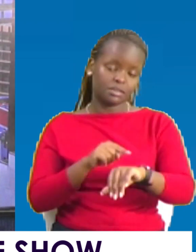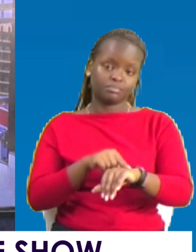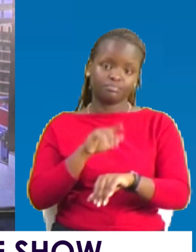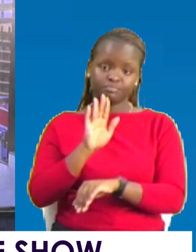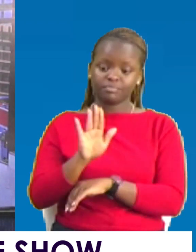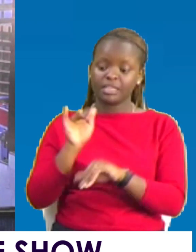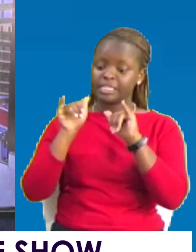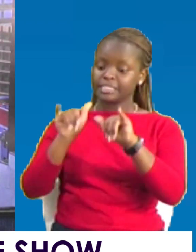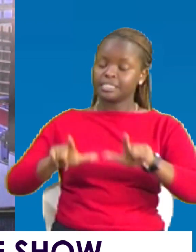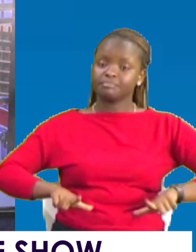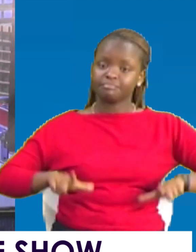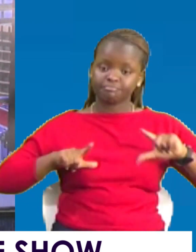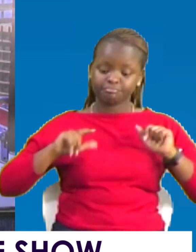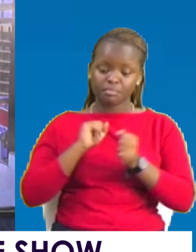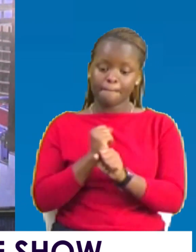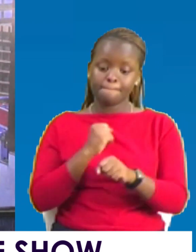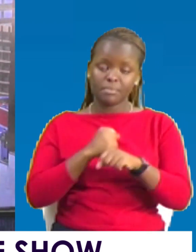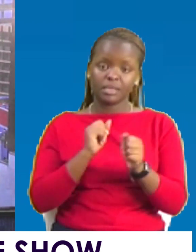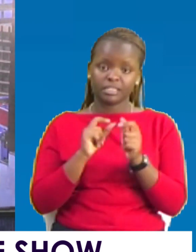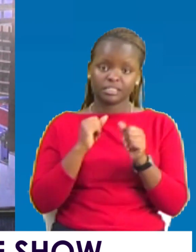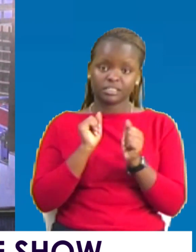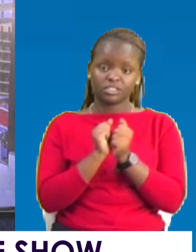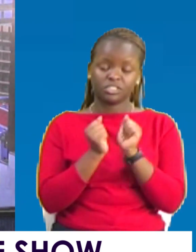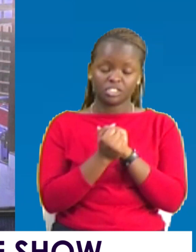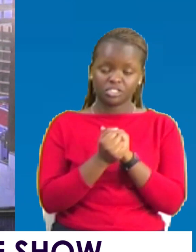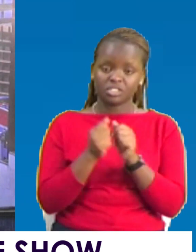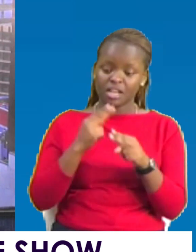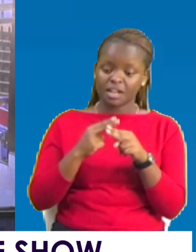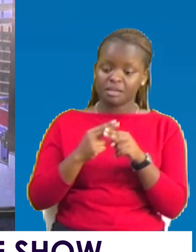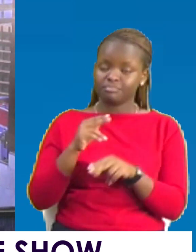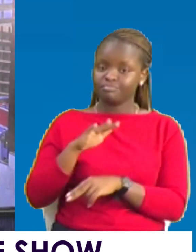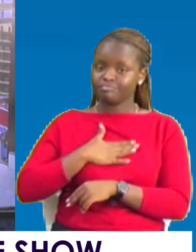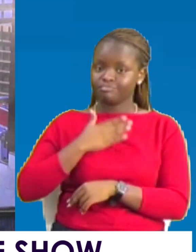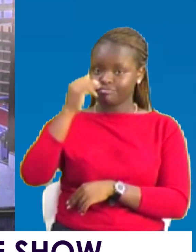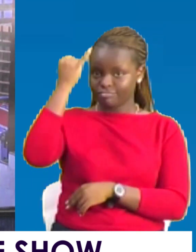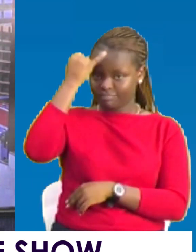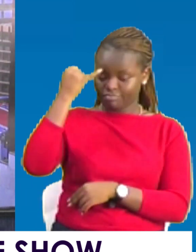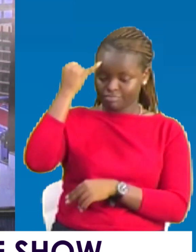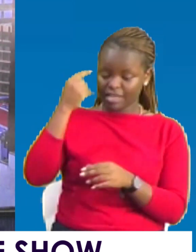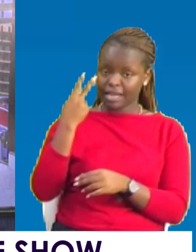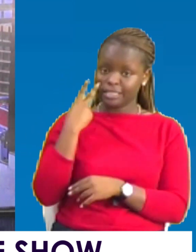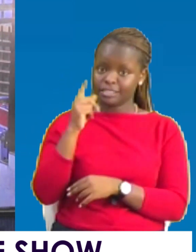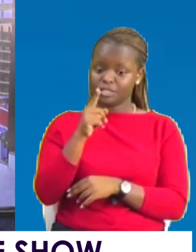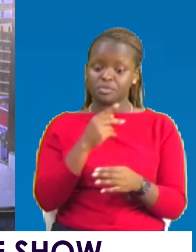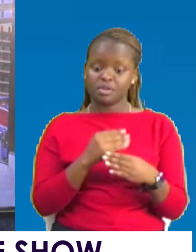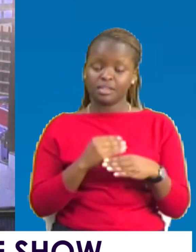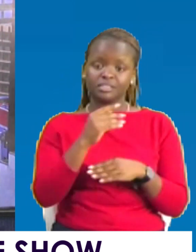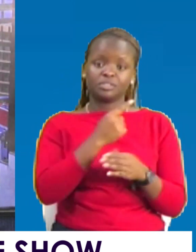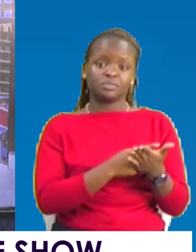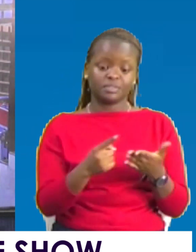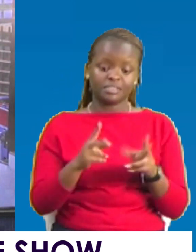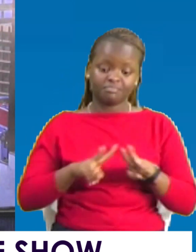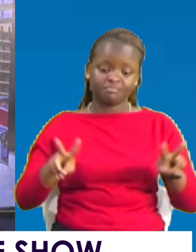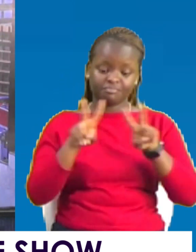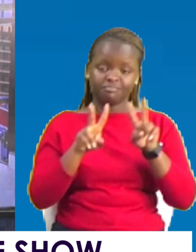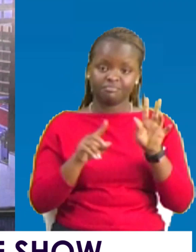To cause a change and a legacy. My name is Jonas Simba. See you next week. On the Treasures of Life show.